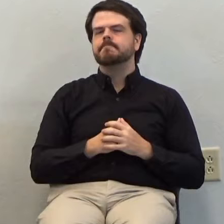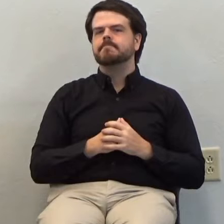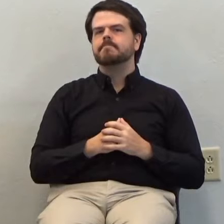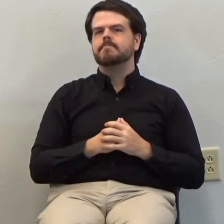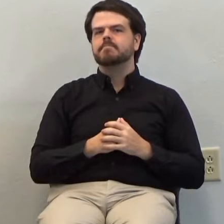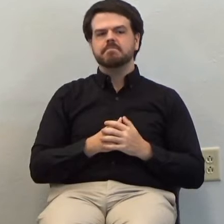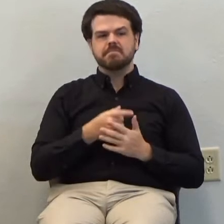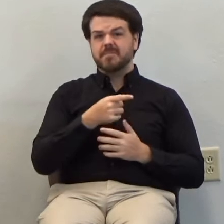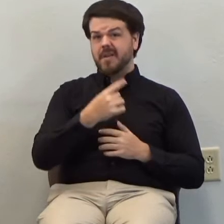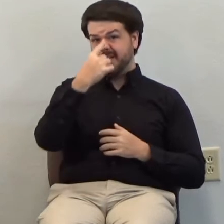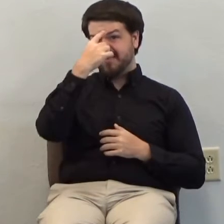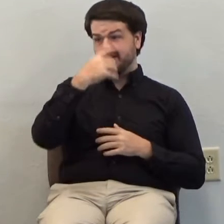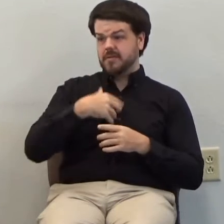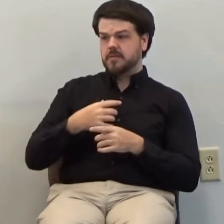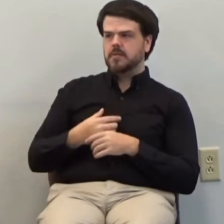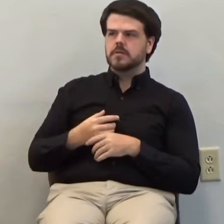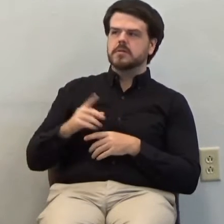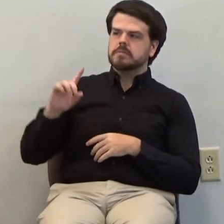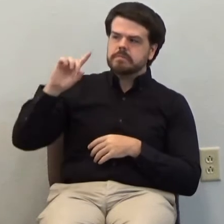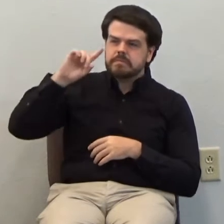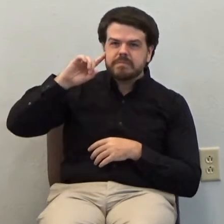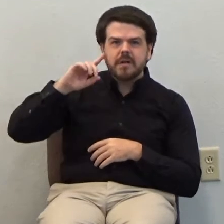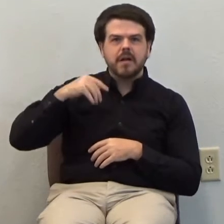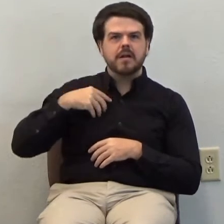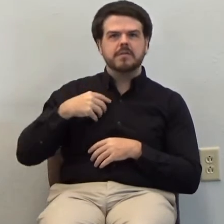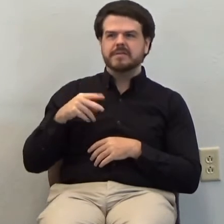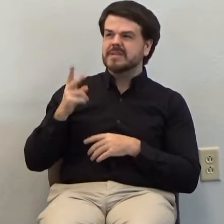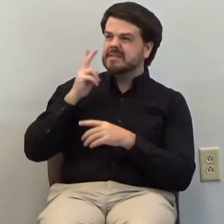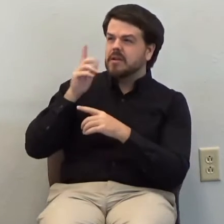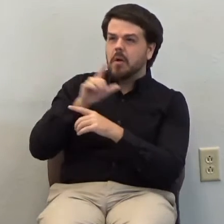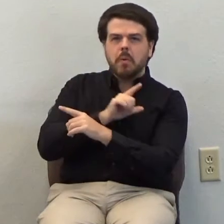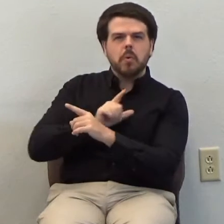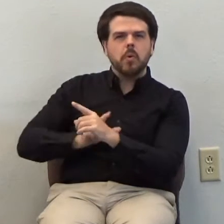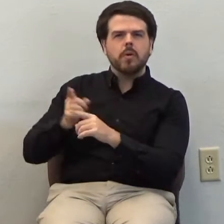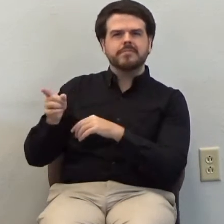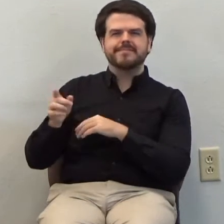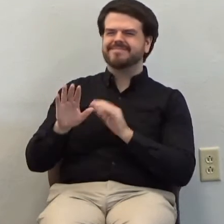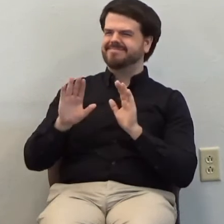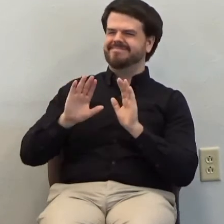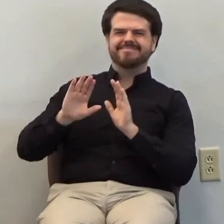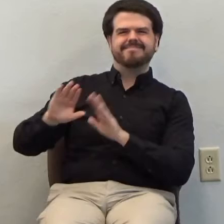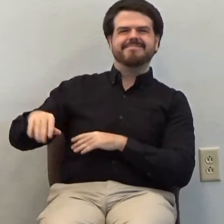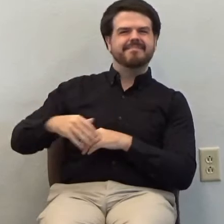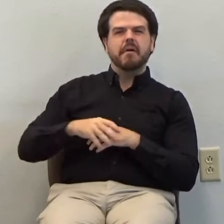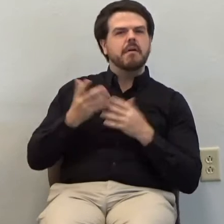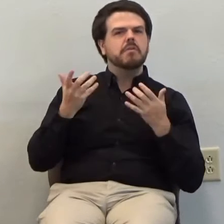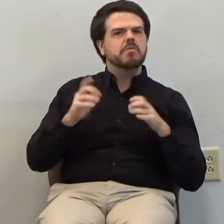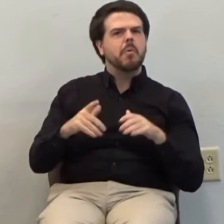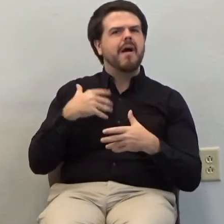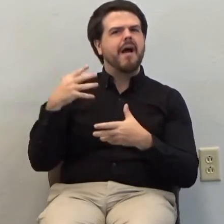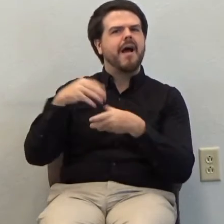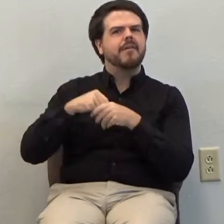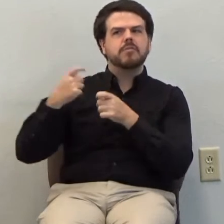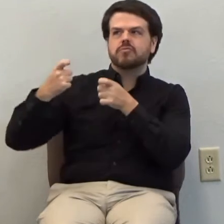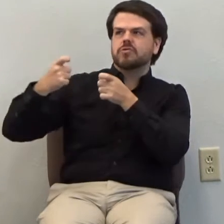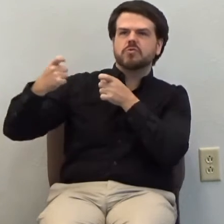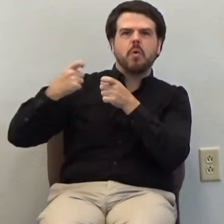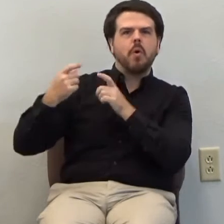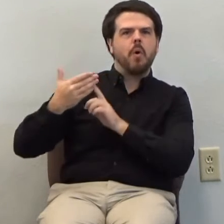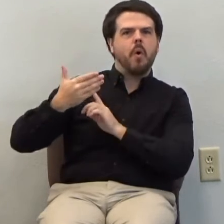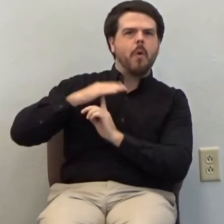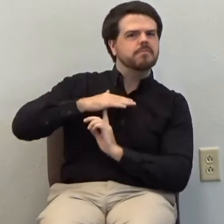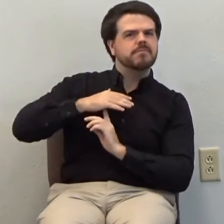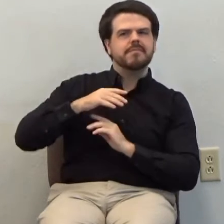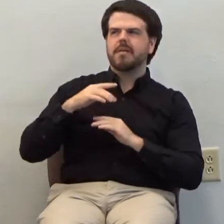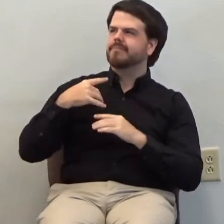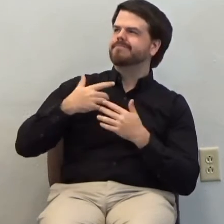And they don't want, when they hear the word Lord, or they reject Him as Lord because they just don't want any authority over them. No one will